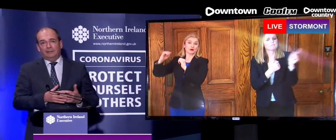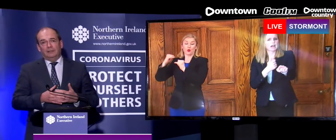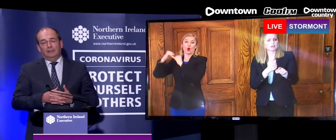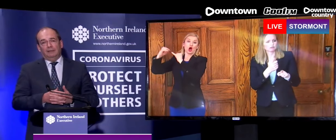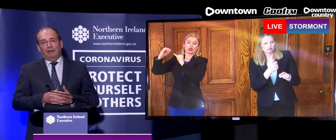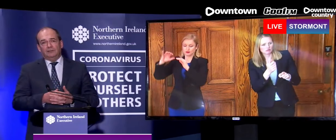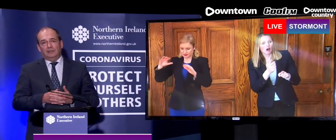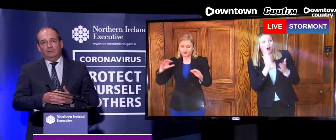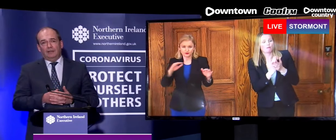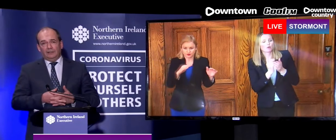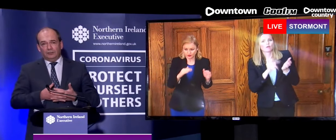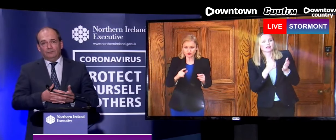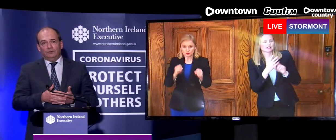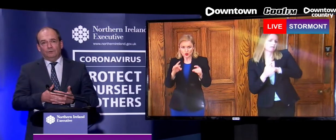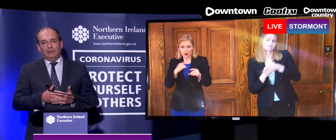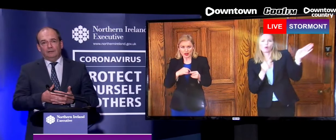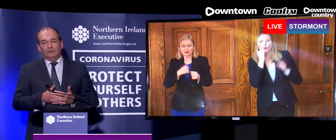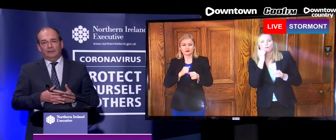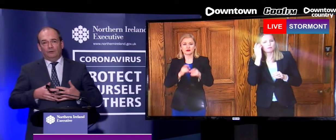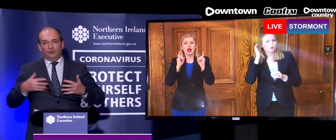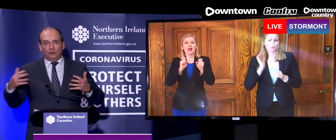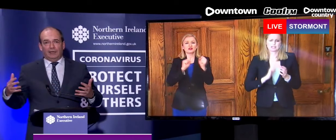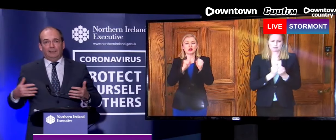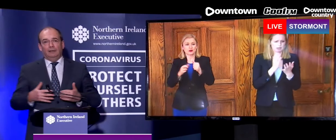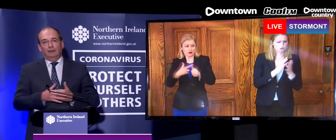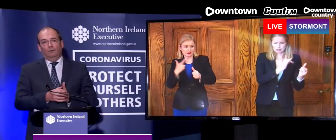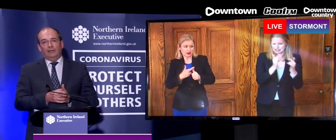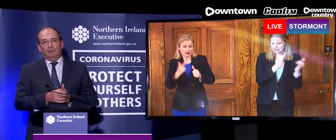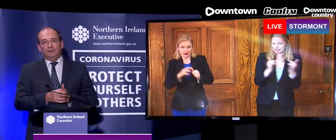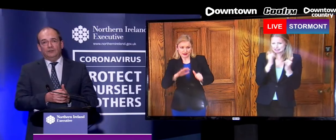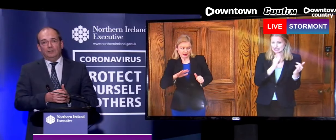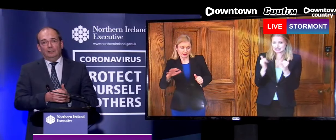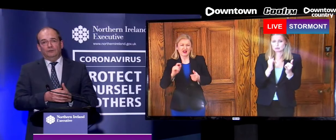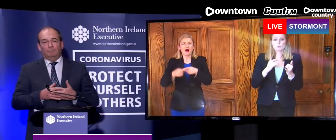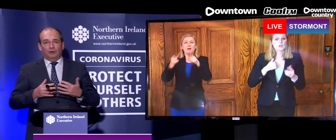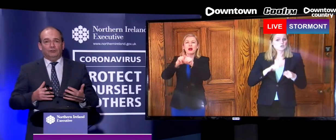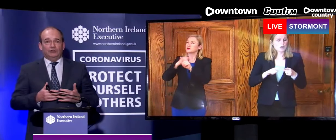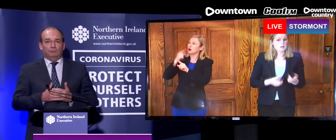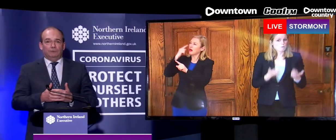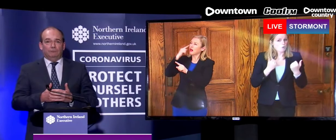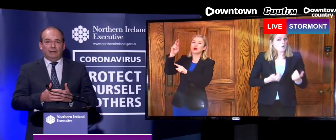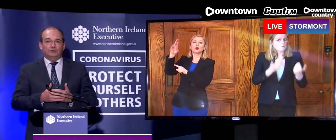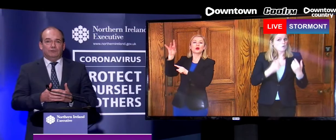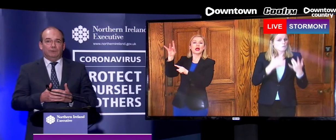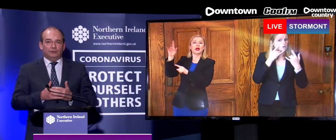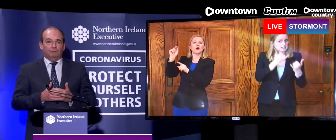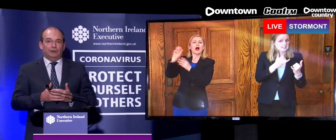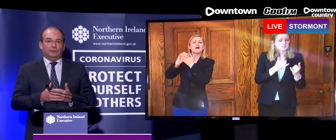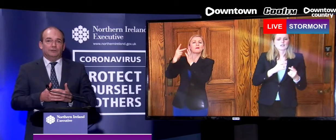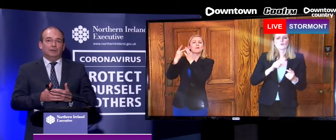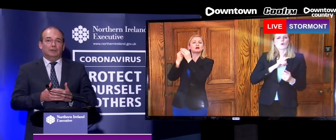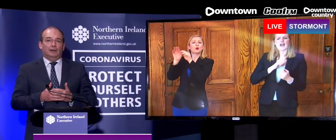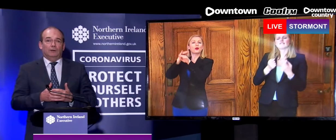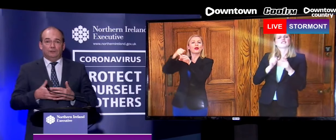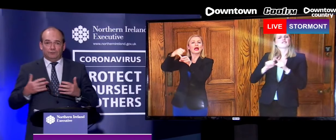ramp up that capacity here in the health service in Northern Ireland, that on a UK-wide basis, there's a partnership with a range of commercial